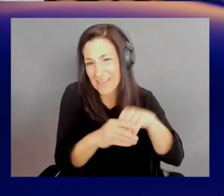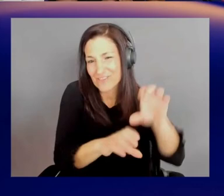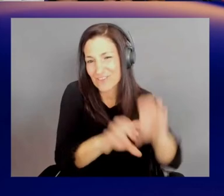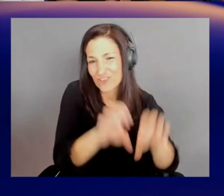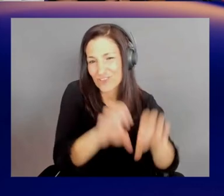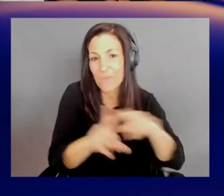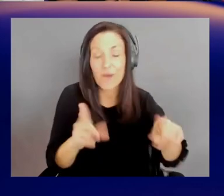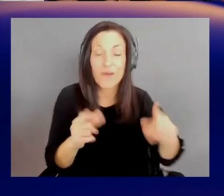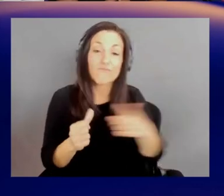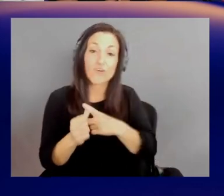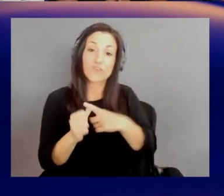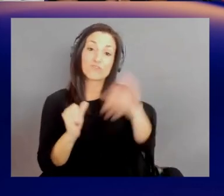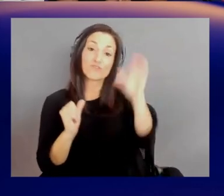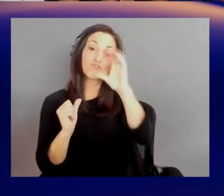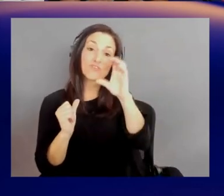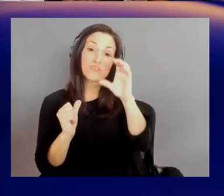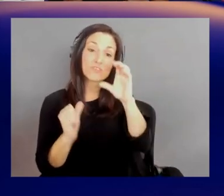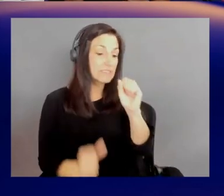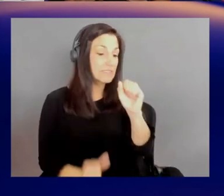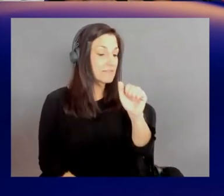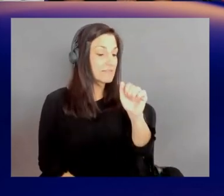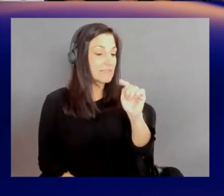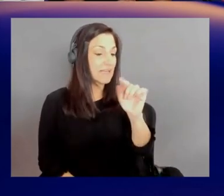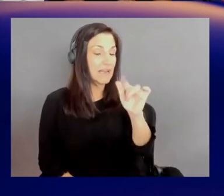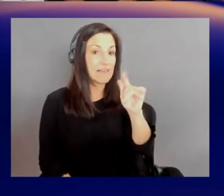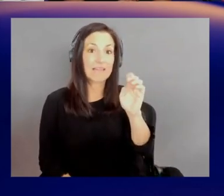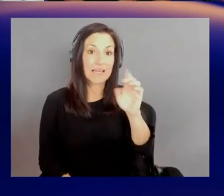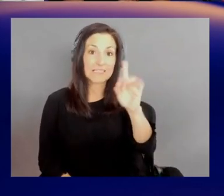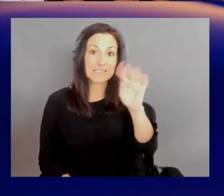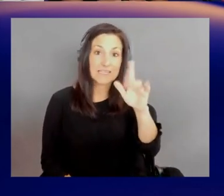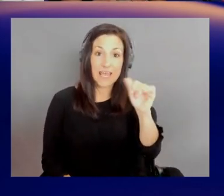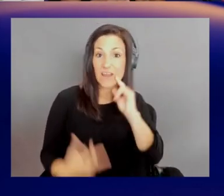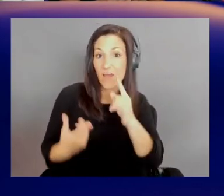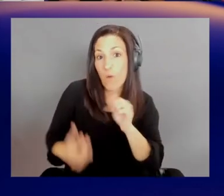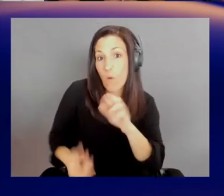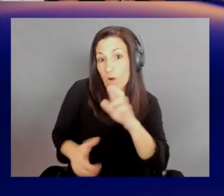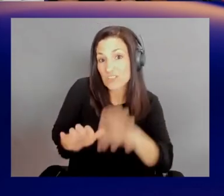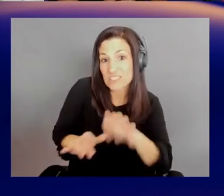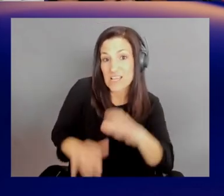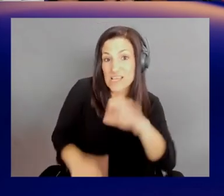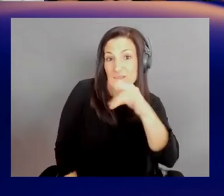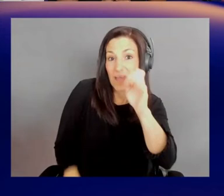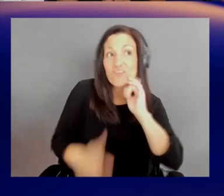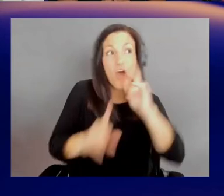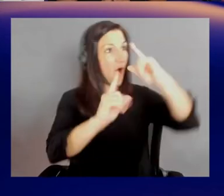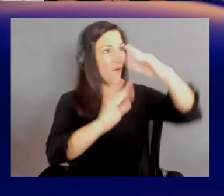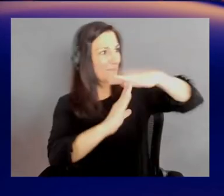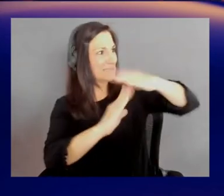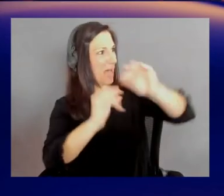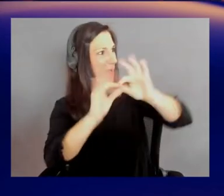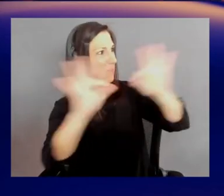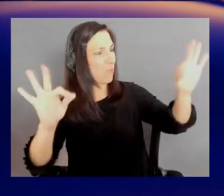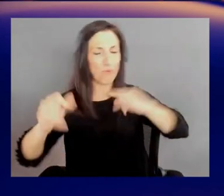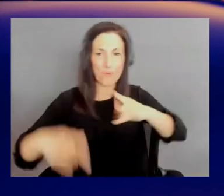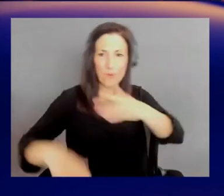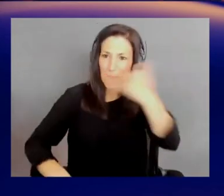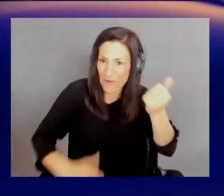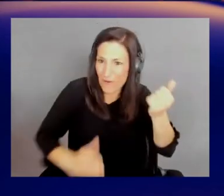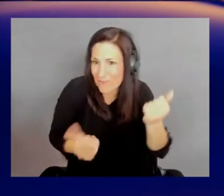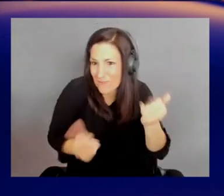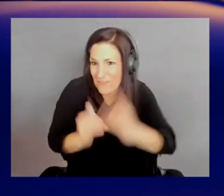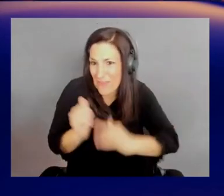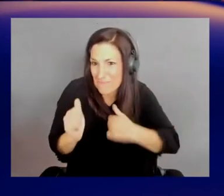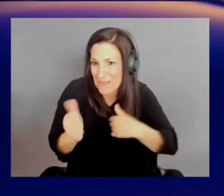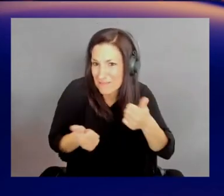or space. Oh, just found Space Telescope Science Institute. Oh, Right there at sounds good. There go. He knew this better than me. Oh, look.